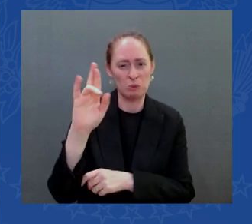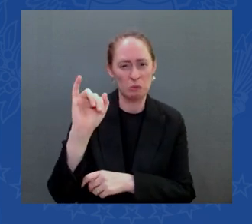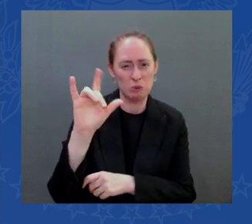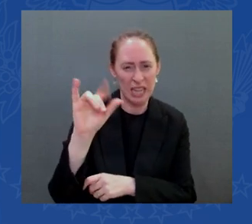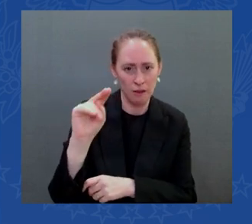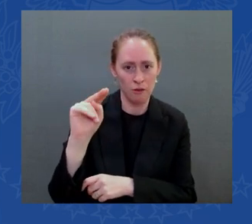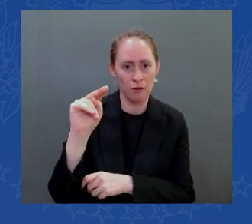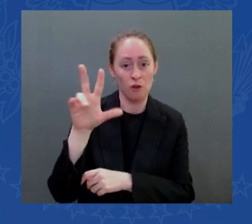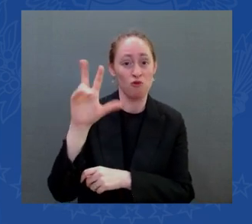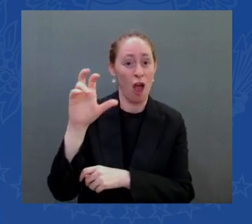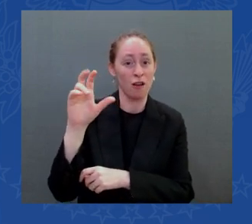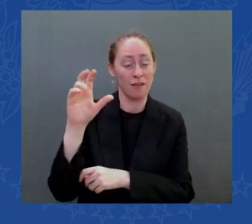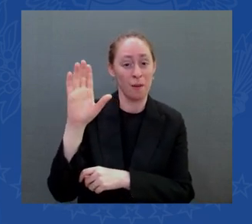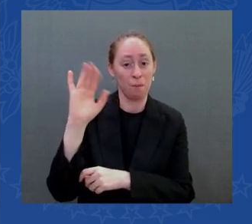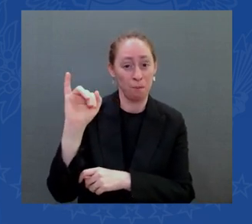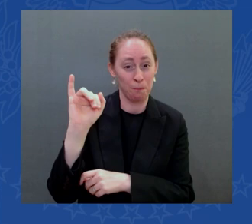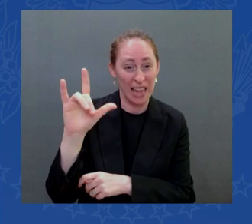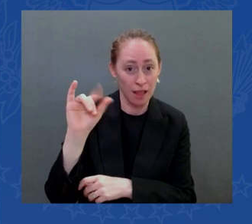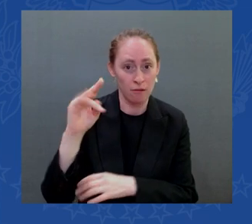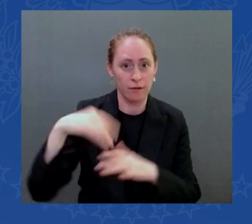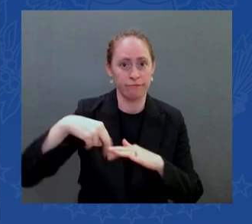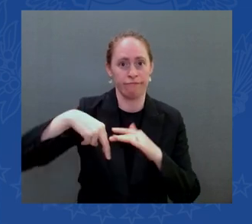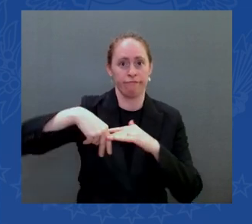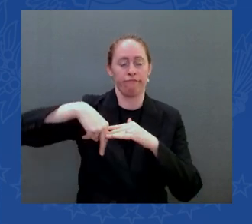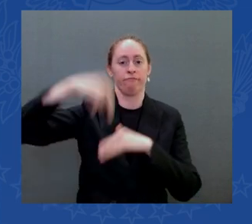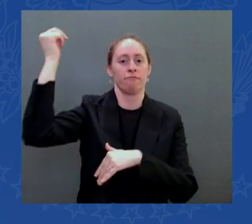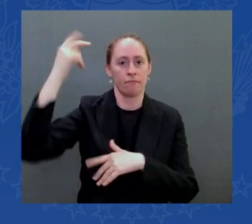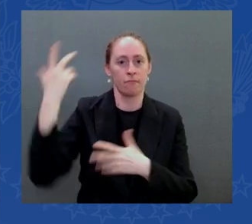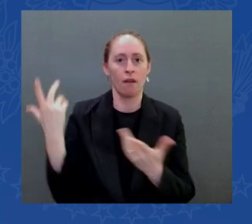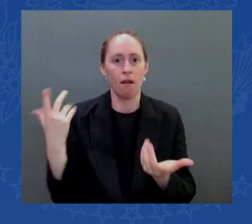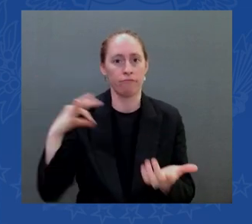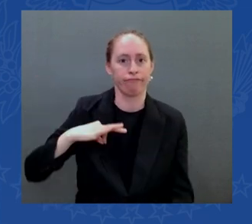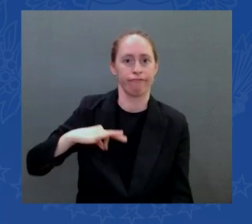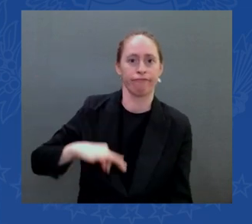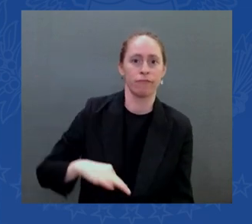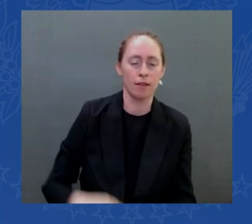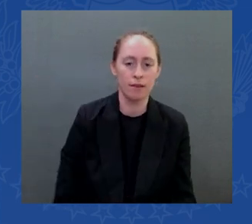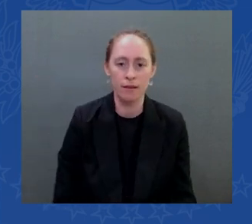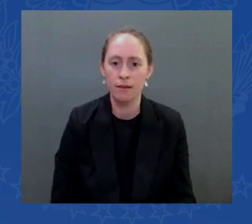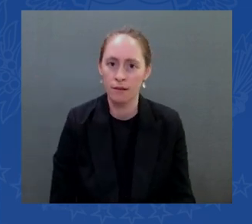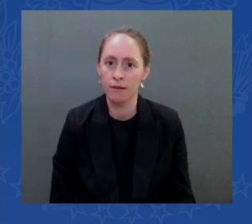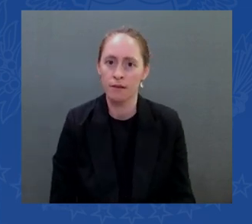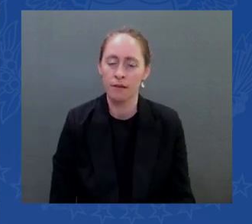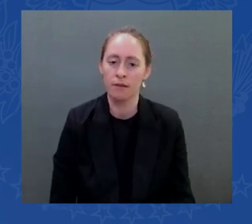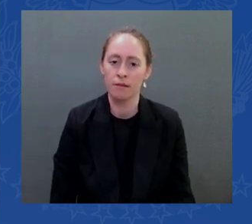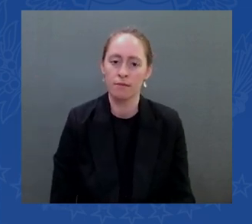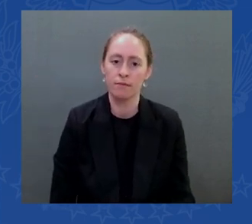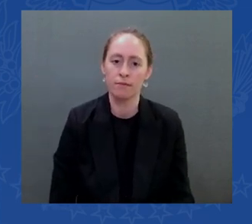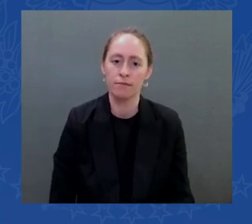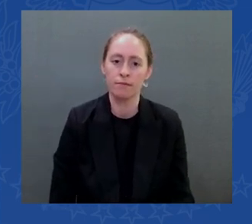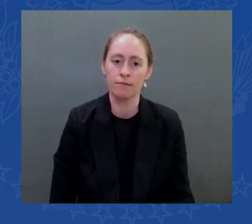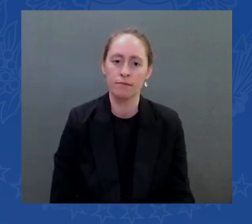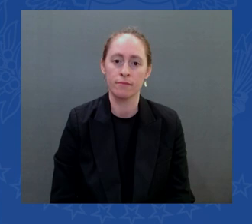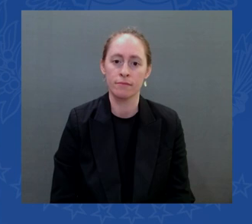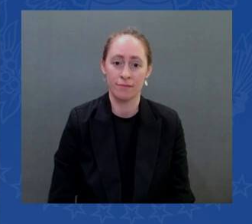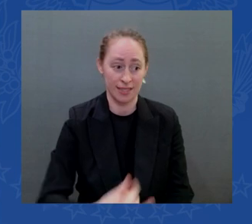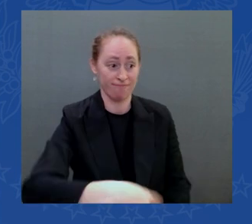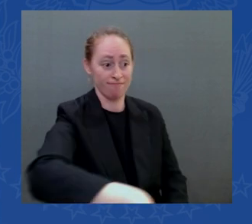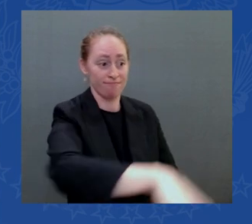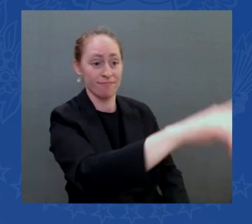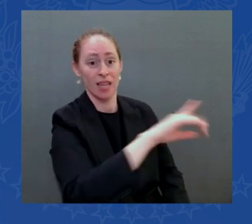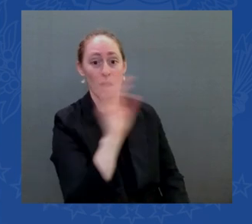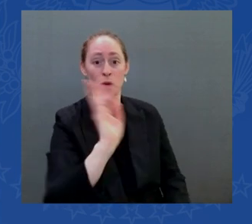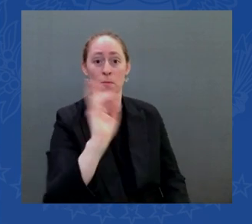spenders and the reason why there's inflation take a look take a look we've cut the deficit